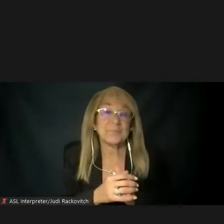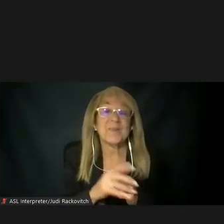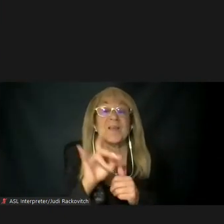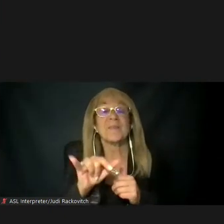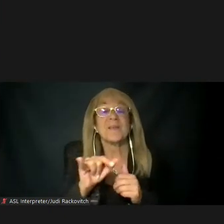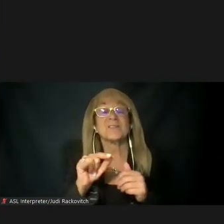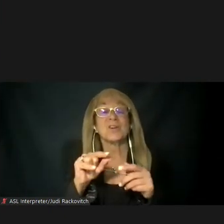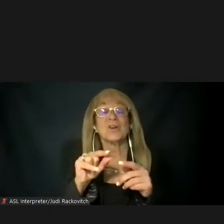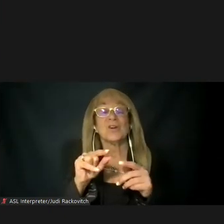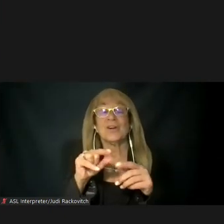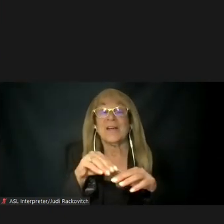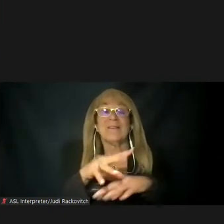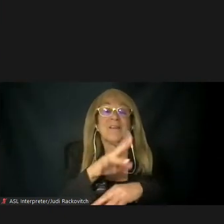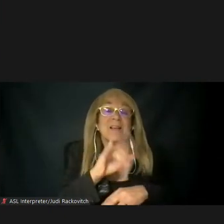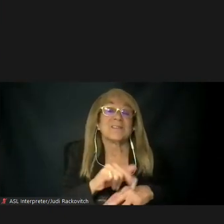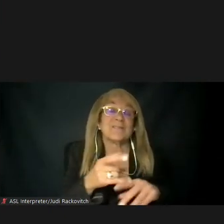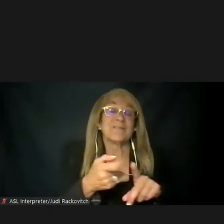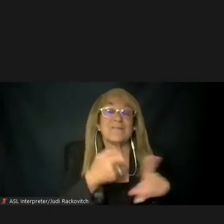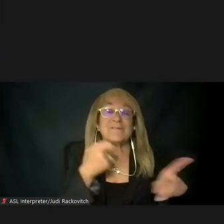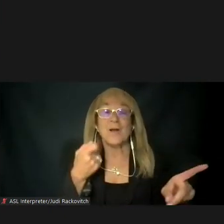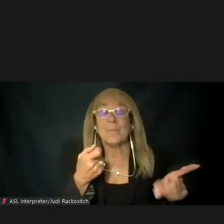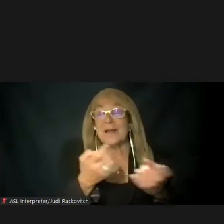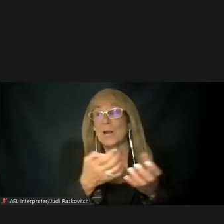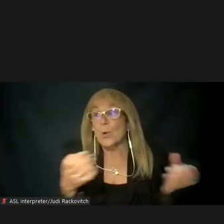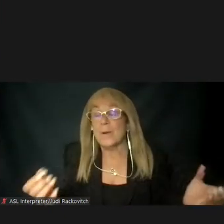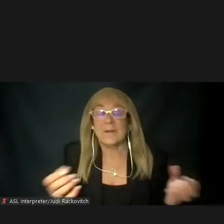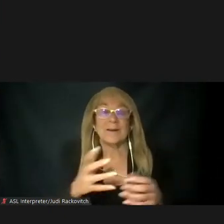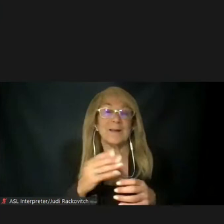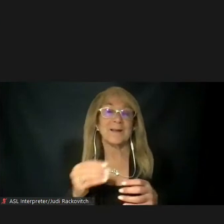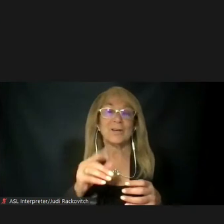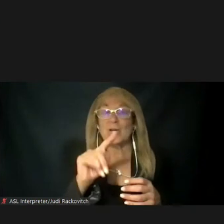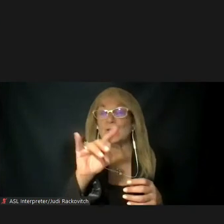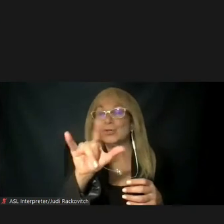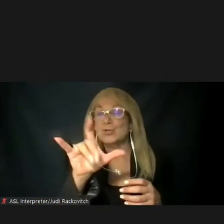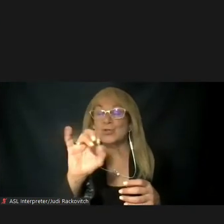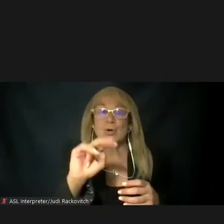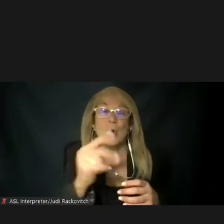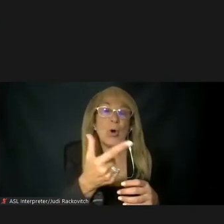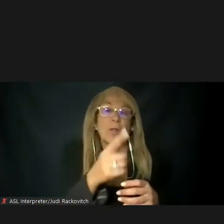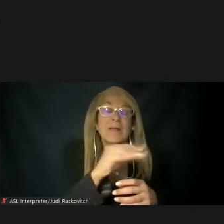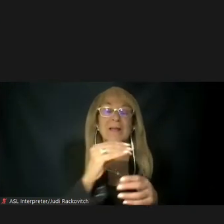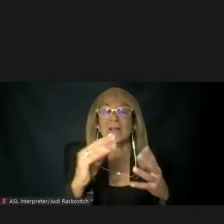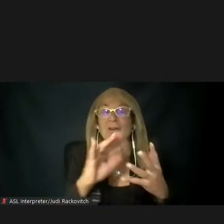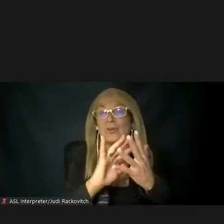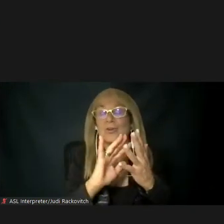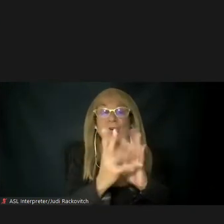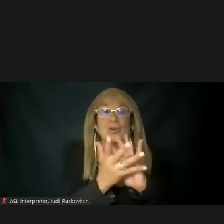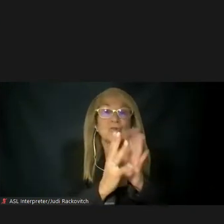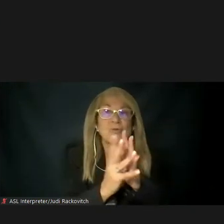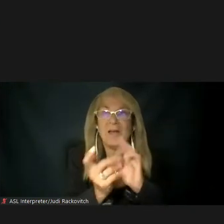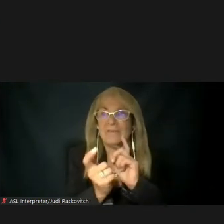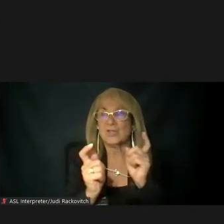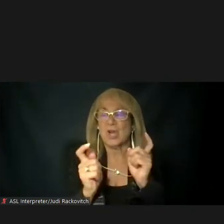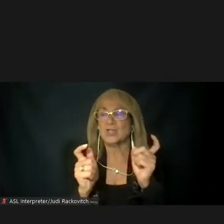from installation of tolling infrastructure and equipment, or from changes in traffic patterns in the Manhattan Central Business District. For example, this